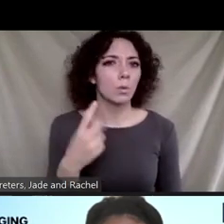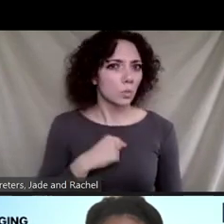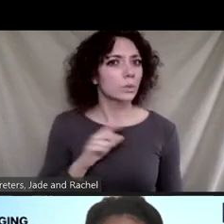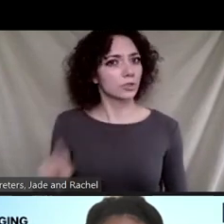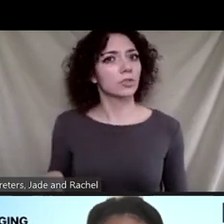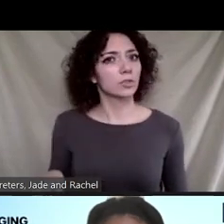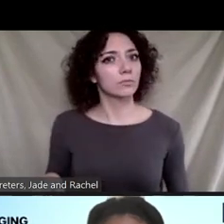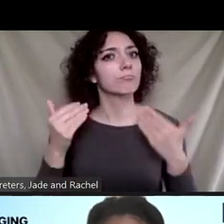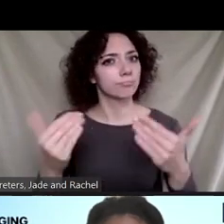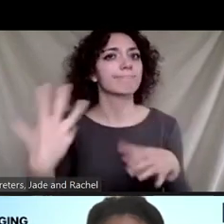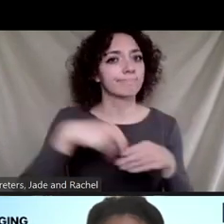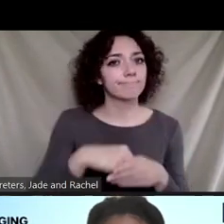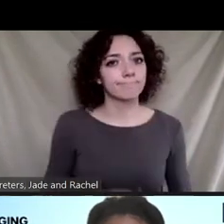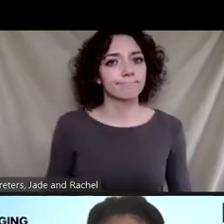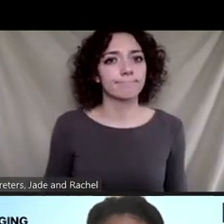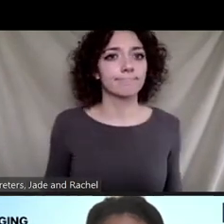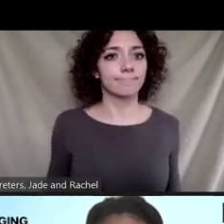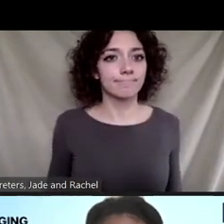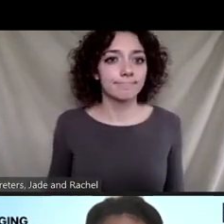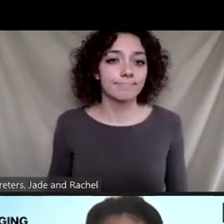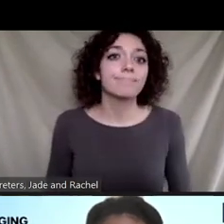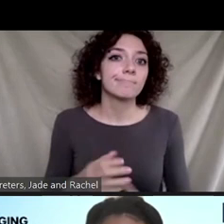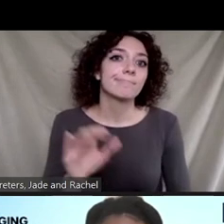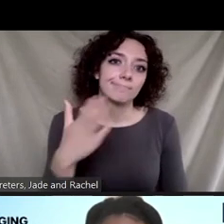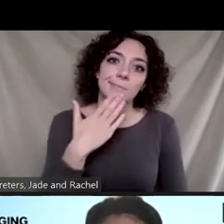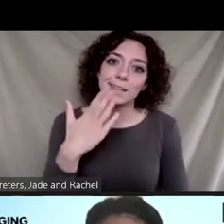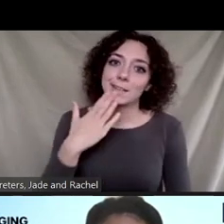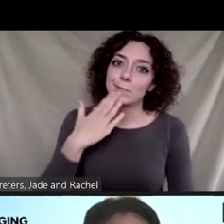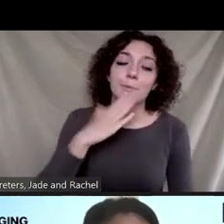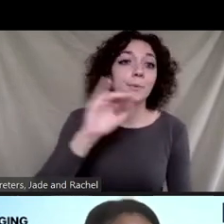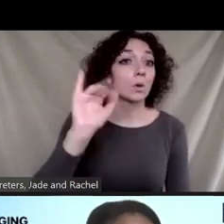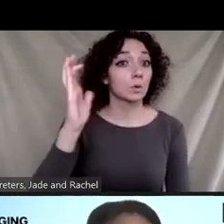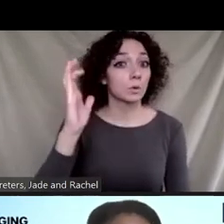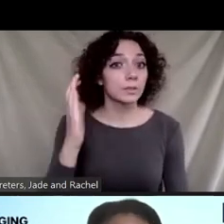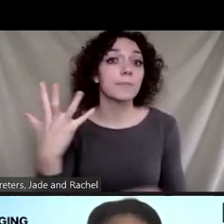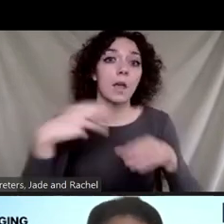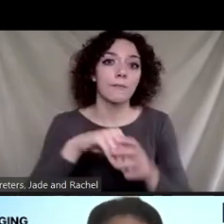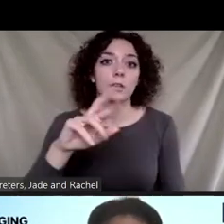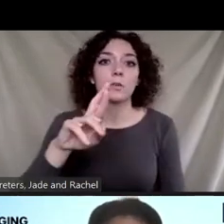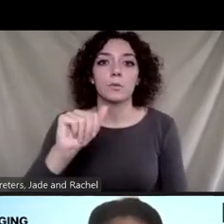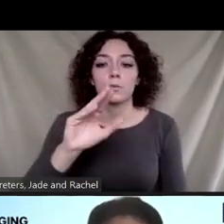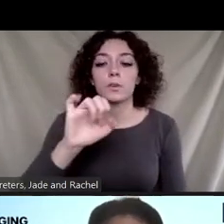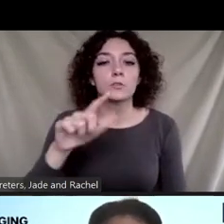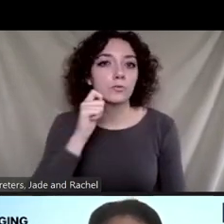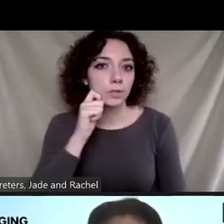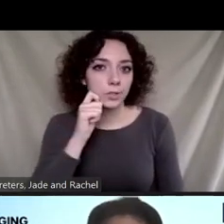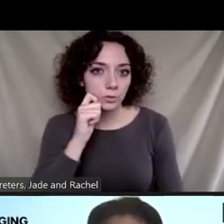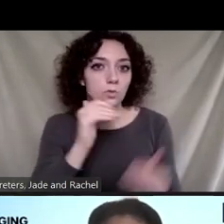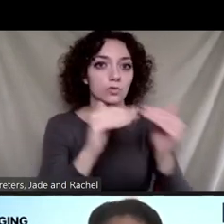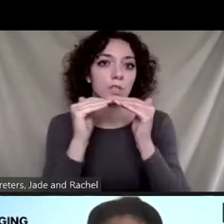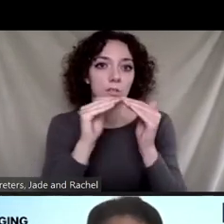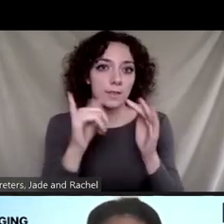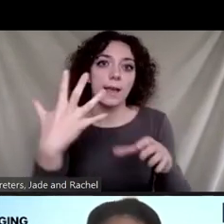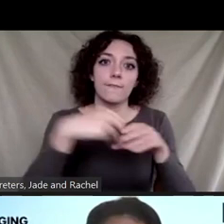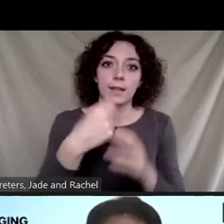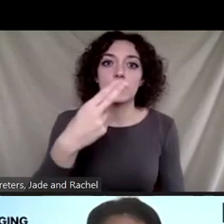Thank you. And it seems also the doctors have added racial justice or inequities to the Hippocratic Oath, or